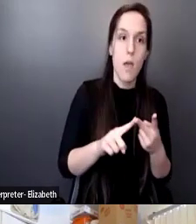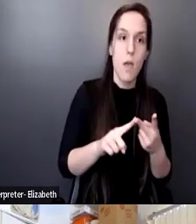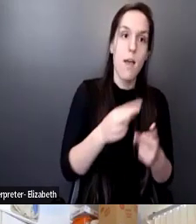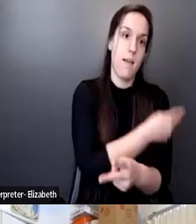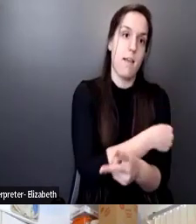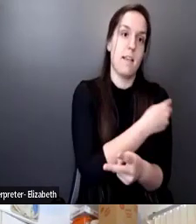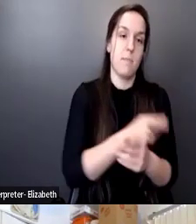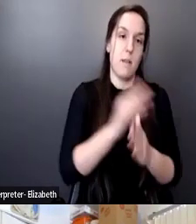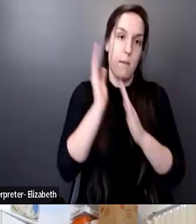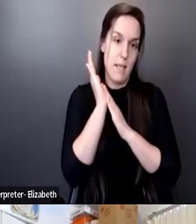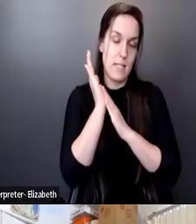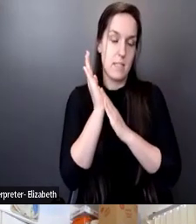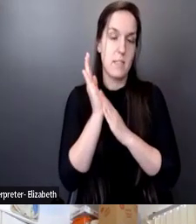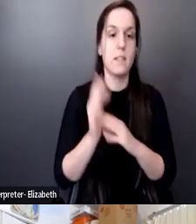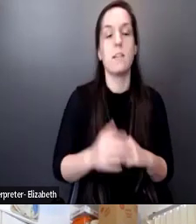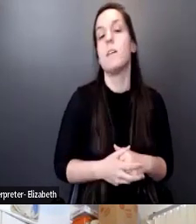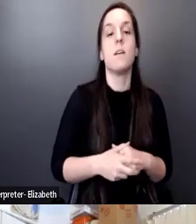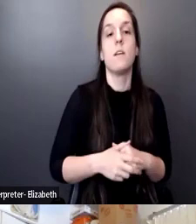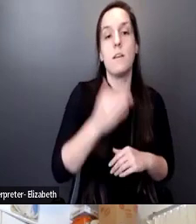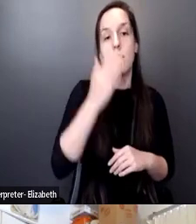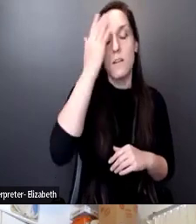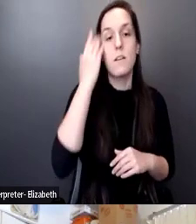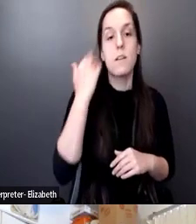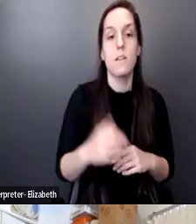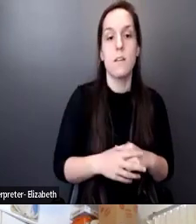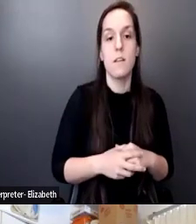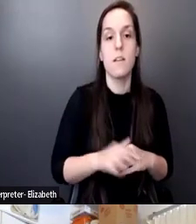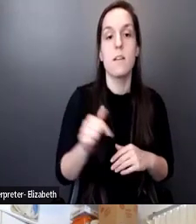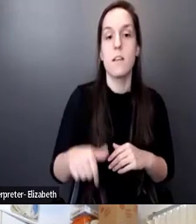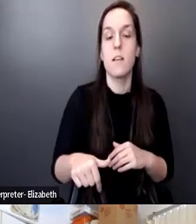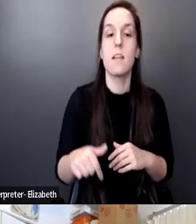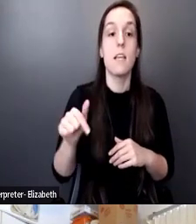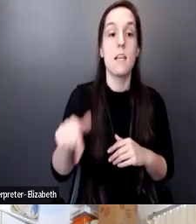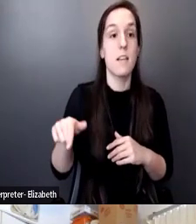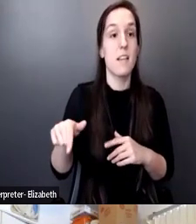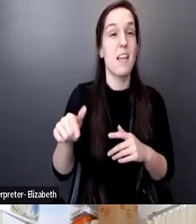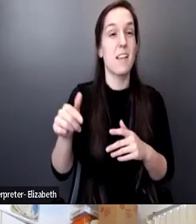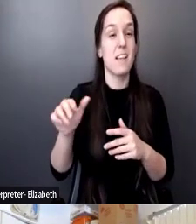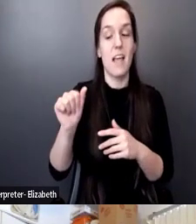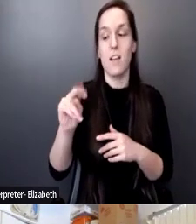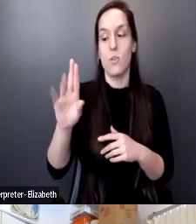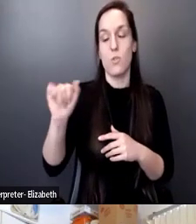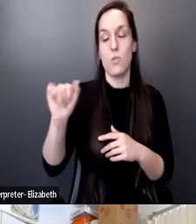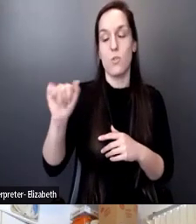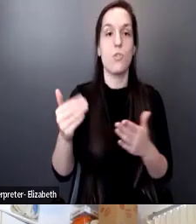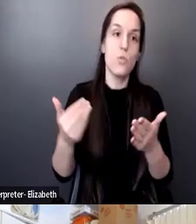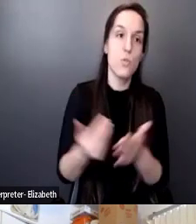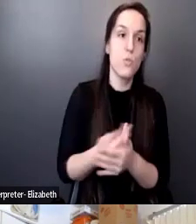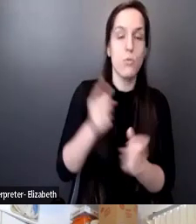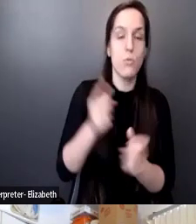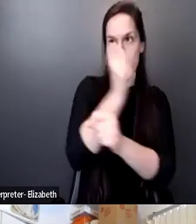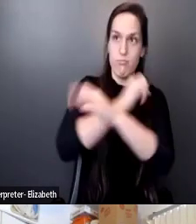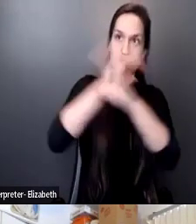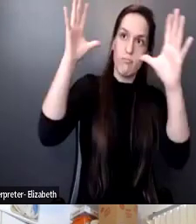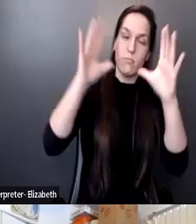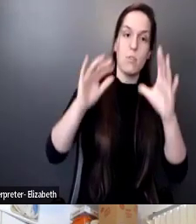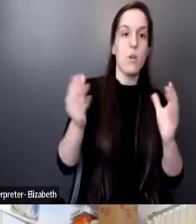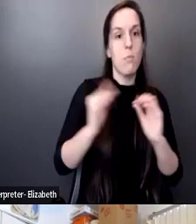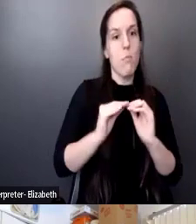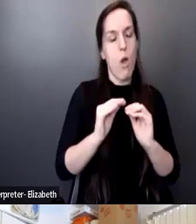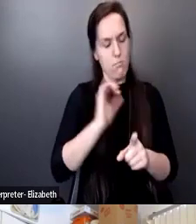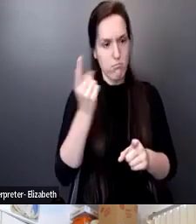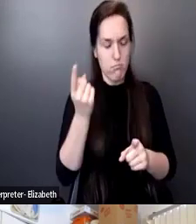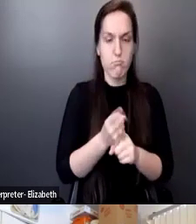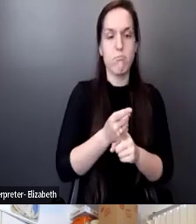leader in the room with this new vision that got so much more sophisticated and is based totally on